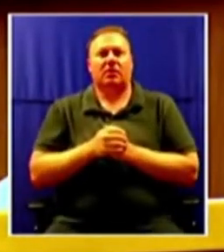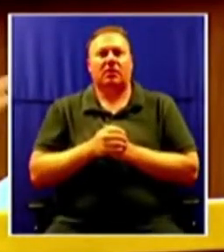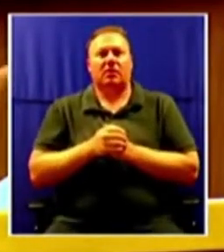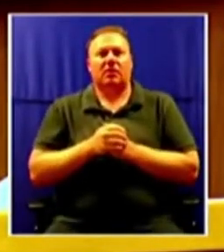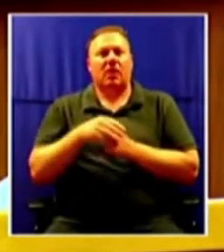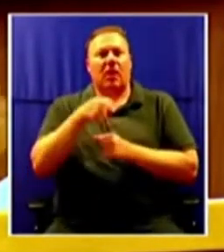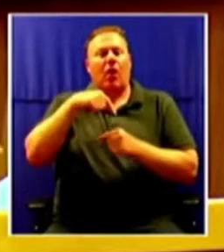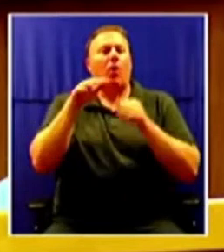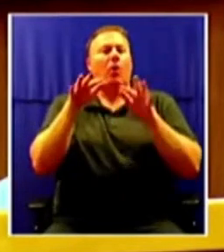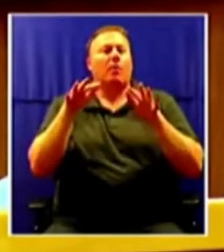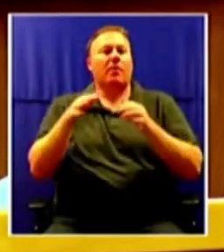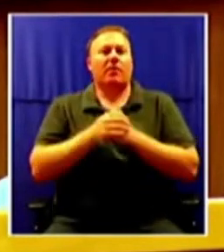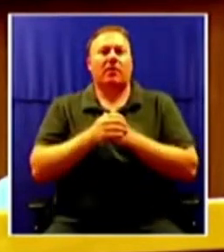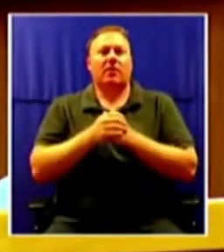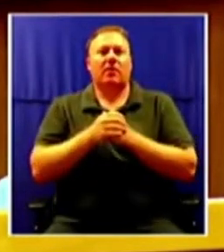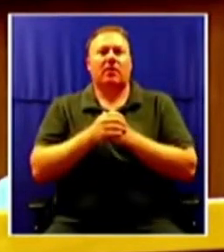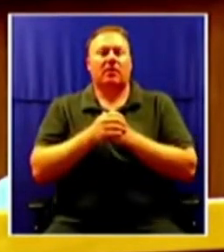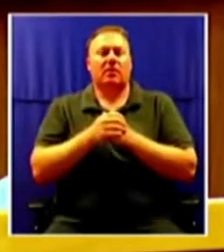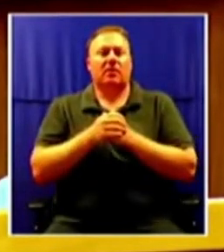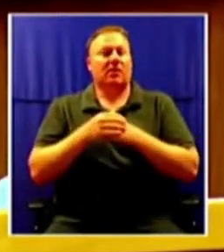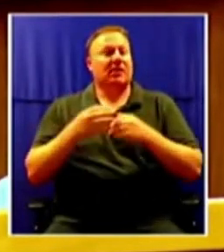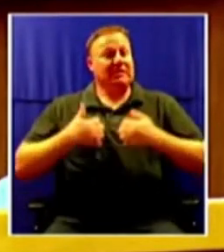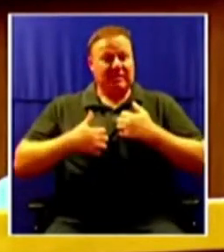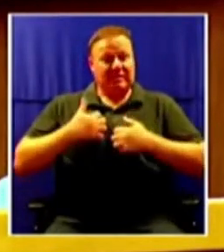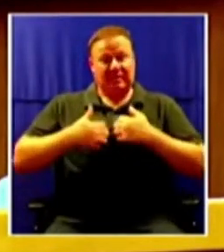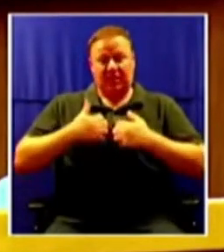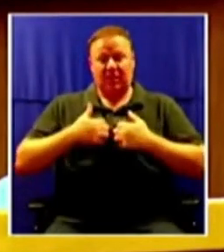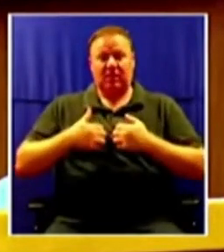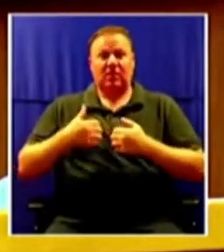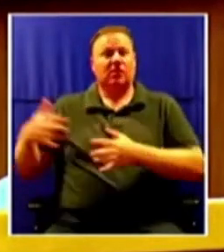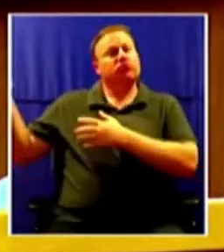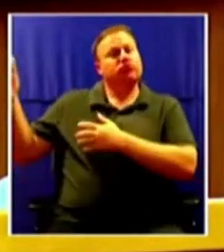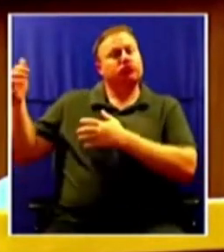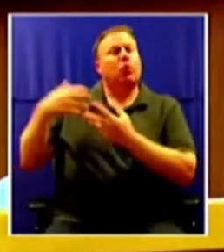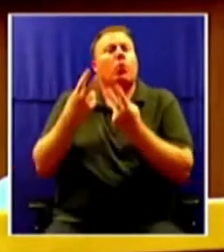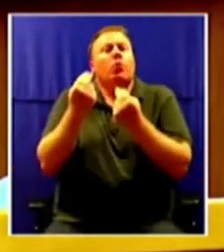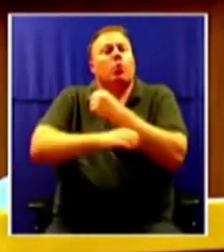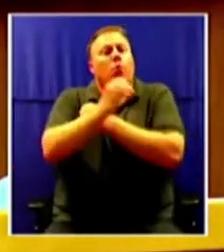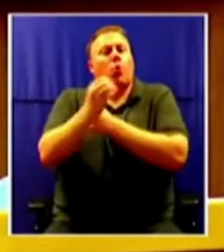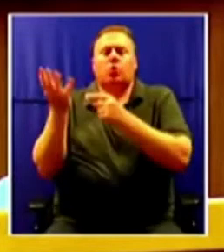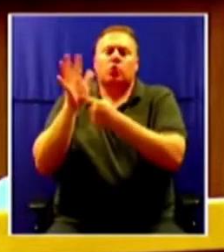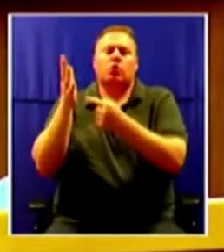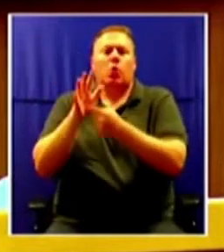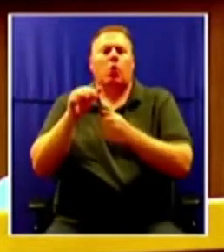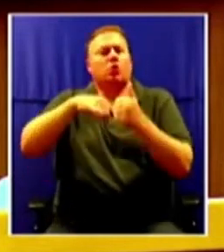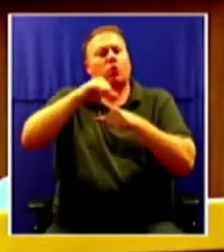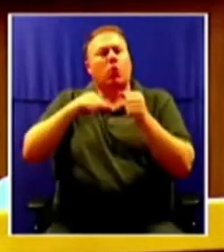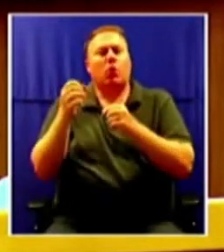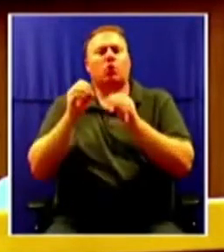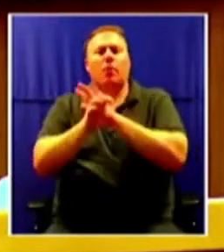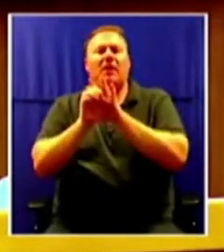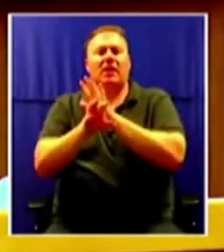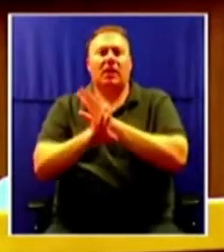Some even posted pictures posing with you on their social media platforms captioned, The New Dawn. Do you know what brought that excitement?